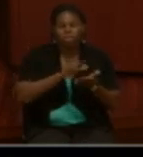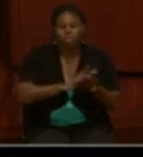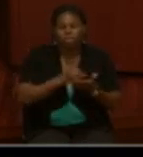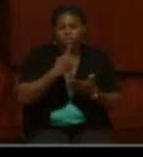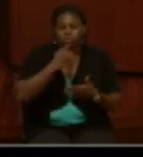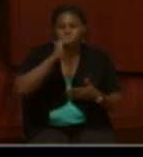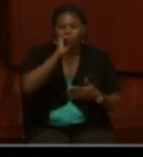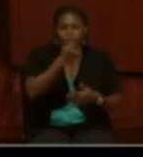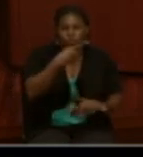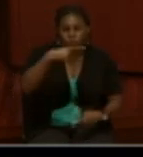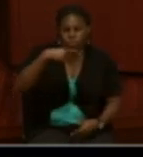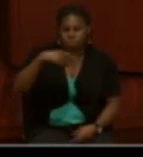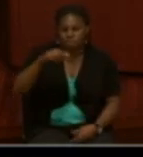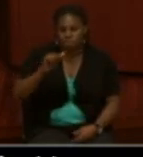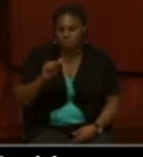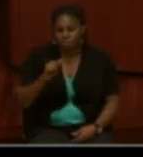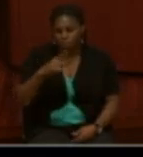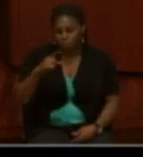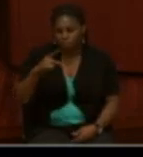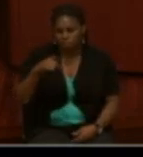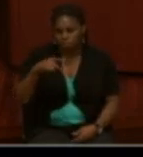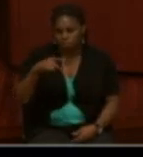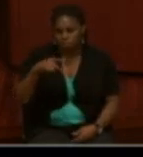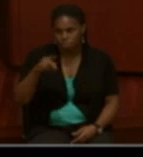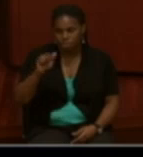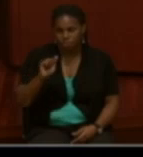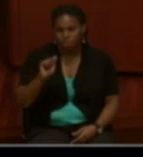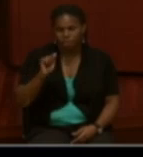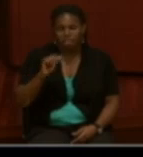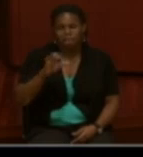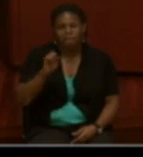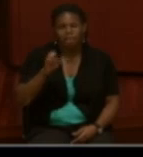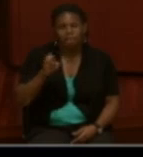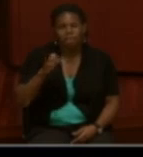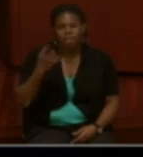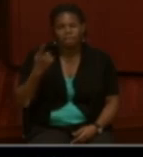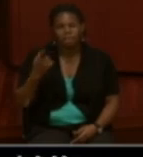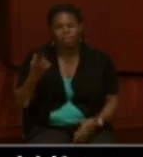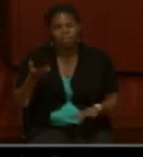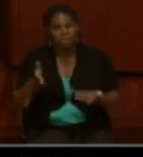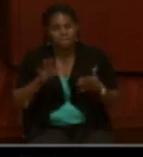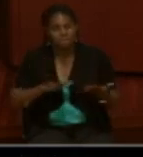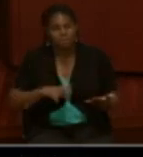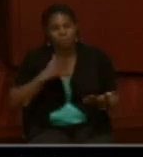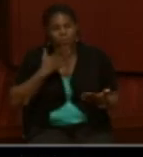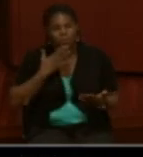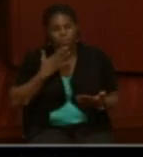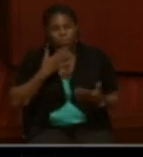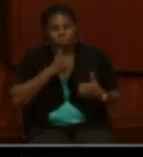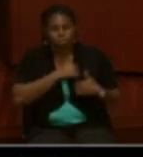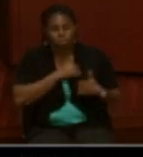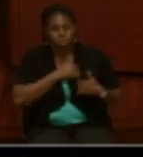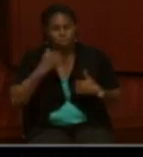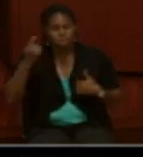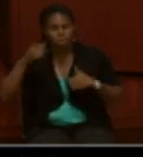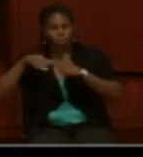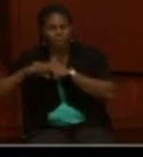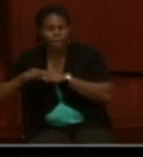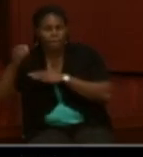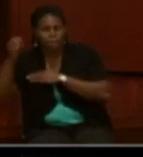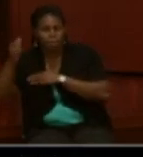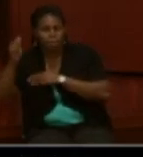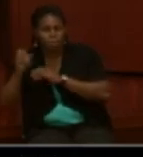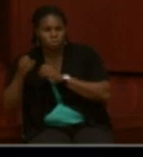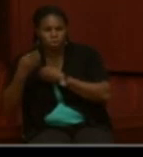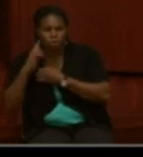first Pennsylvania case allowed on account of the services and death of a colored soldier. So this is someone in the pension office that